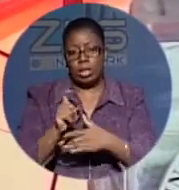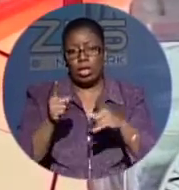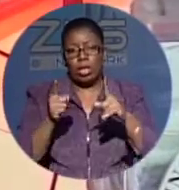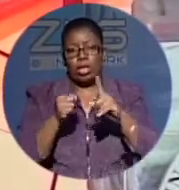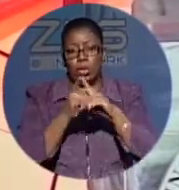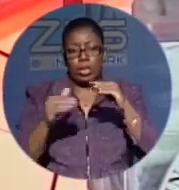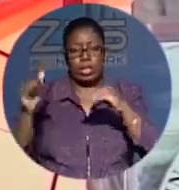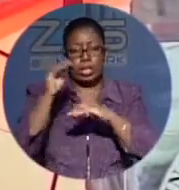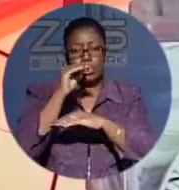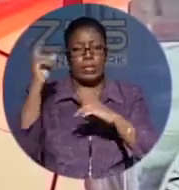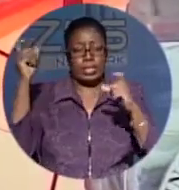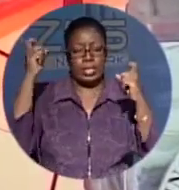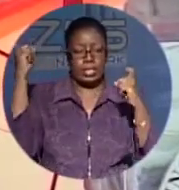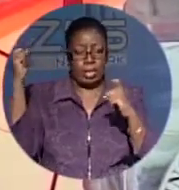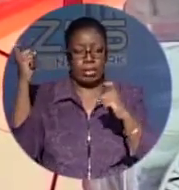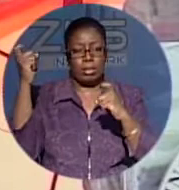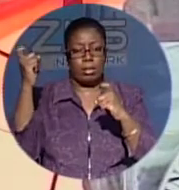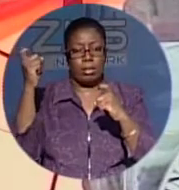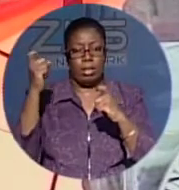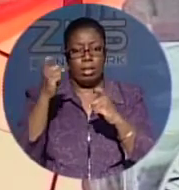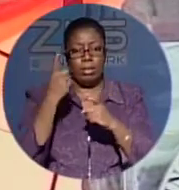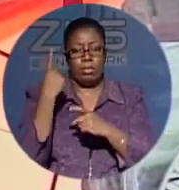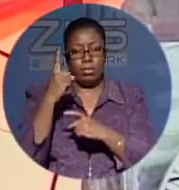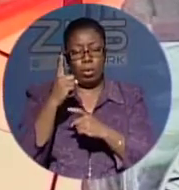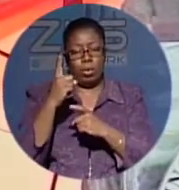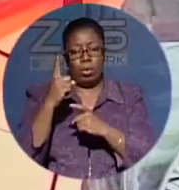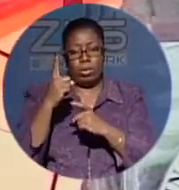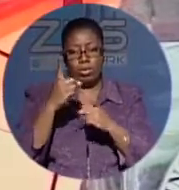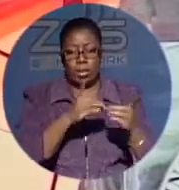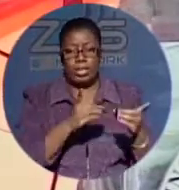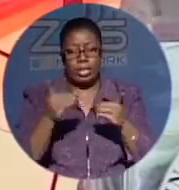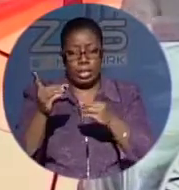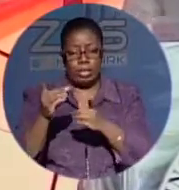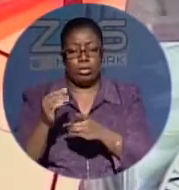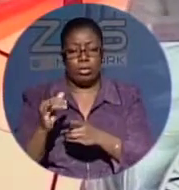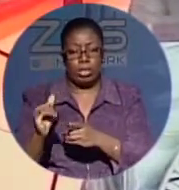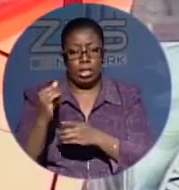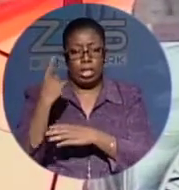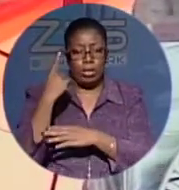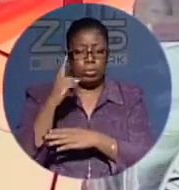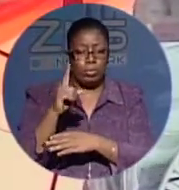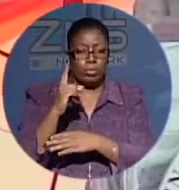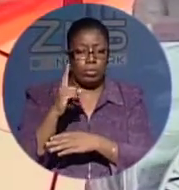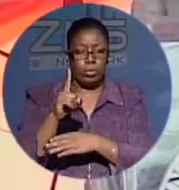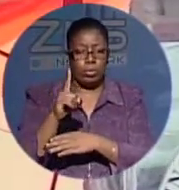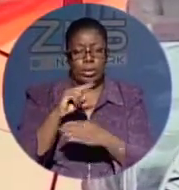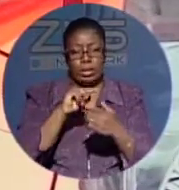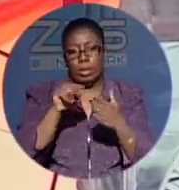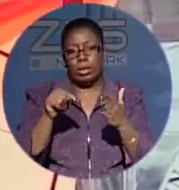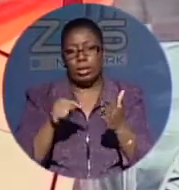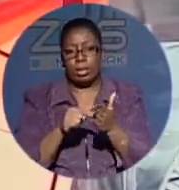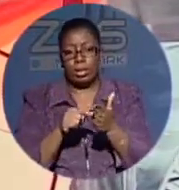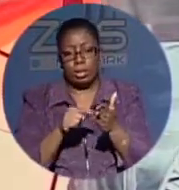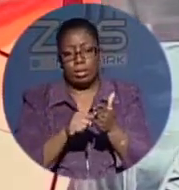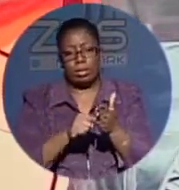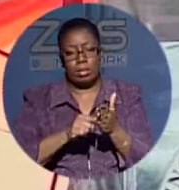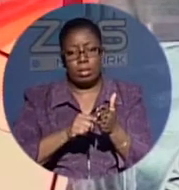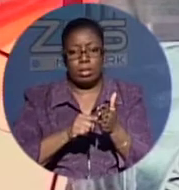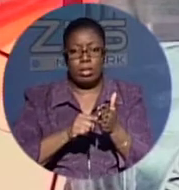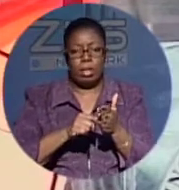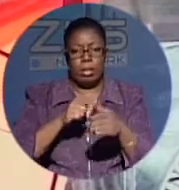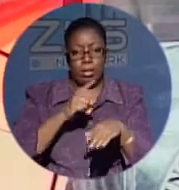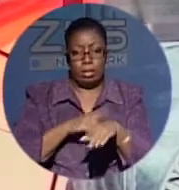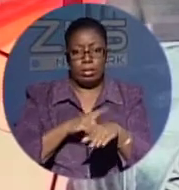success and optimum service delivery. Therefore, during the term of the